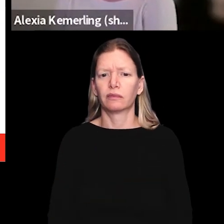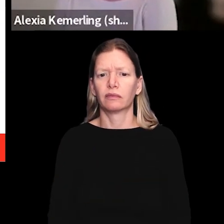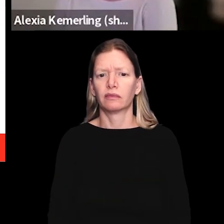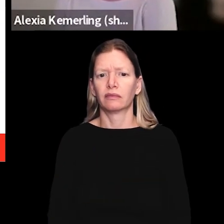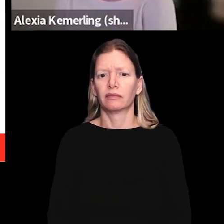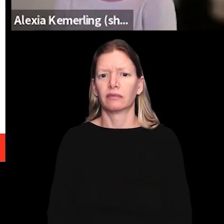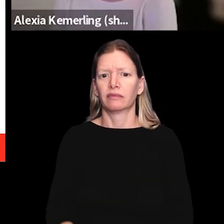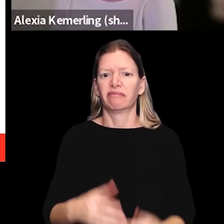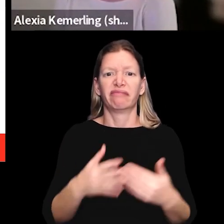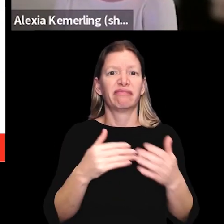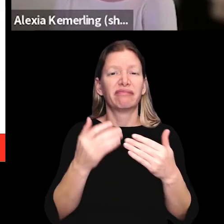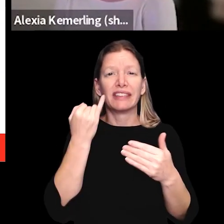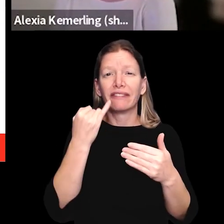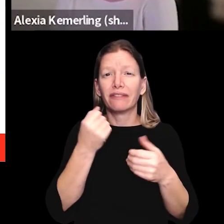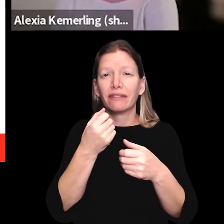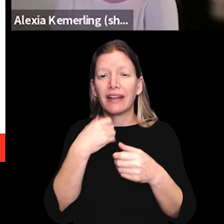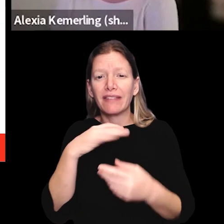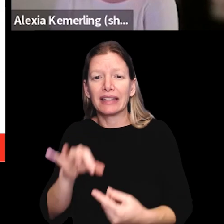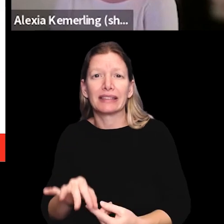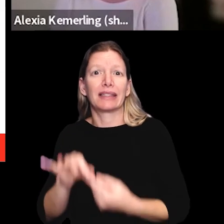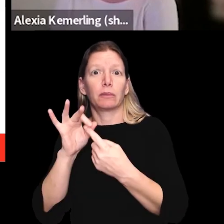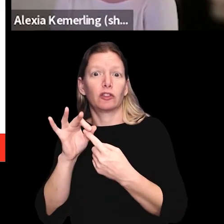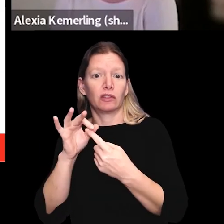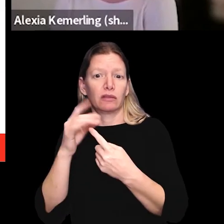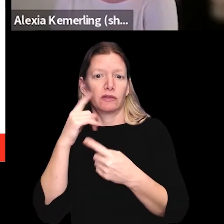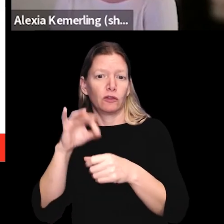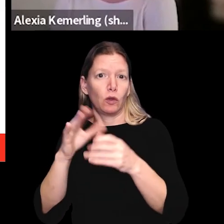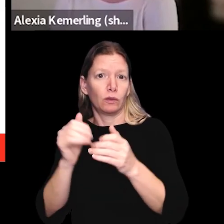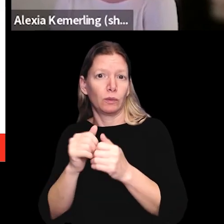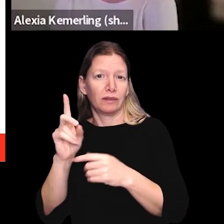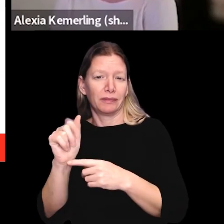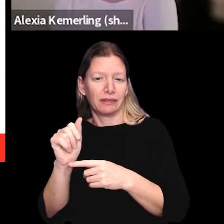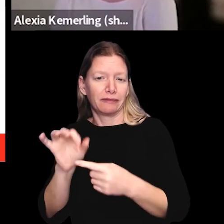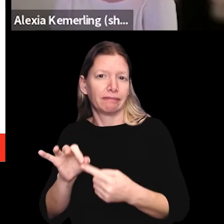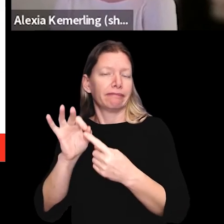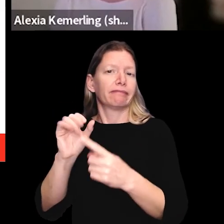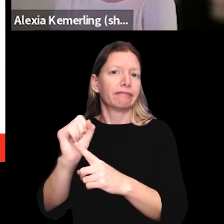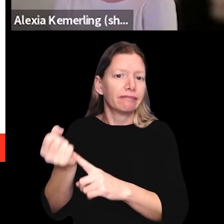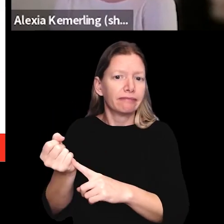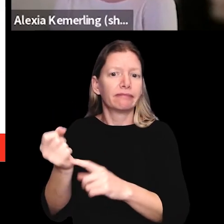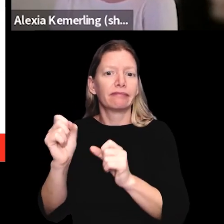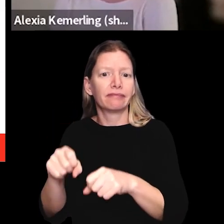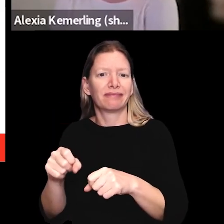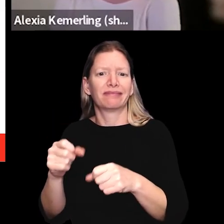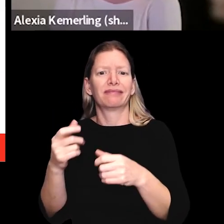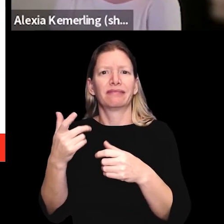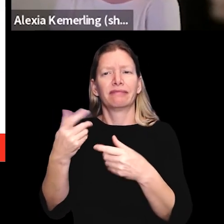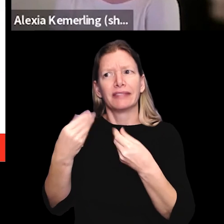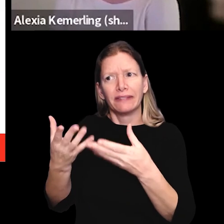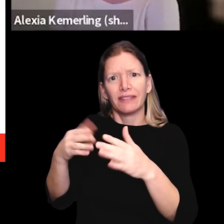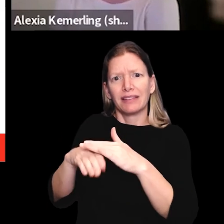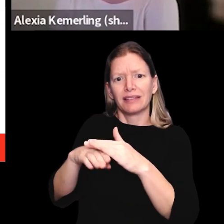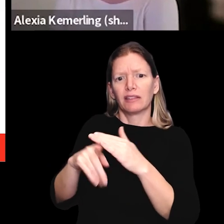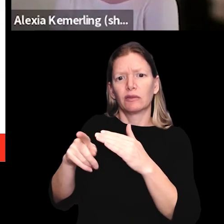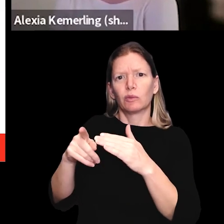voters. And even if there were exceptions made in the rule for voters with disabilities to still have